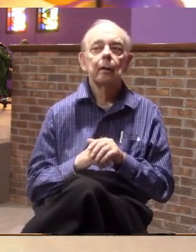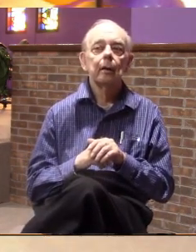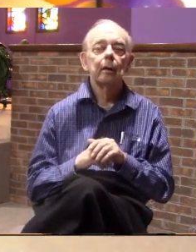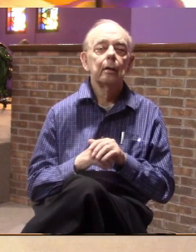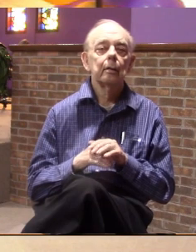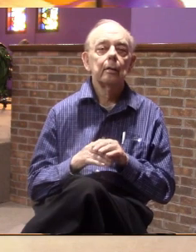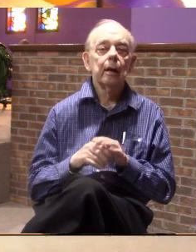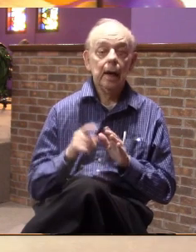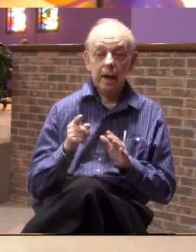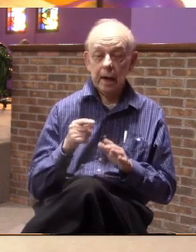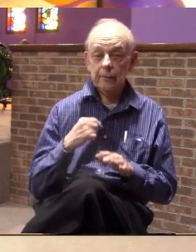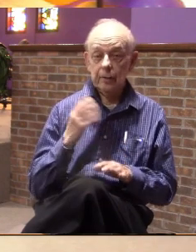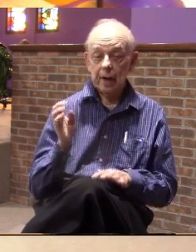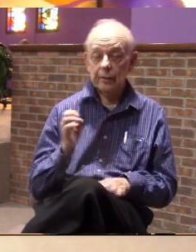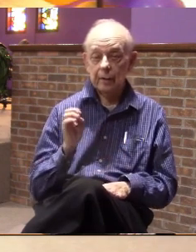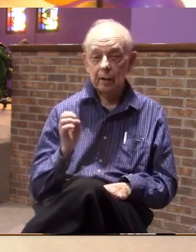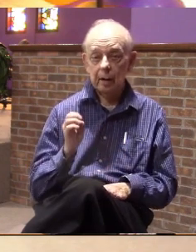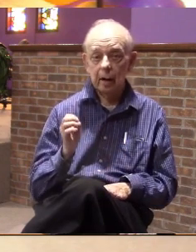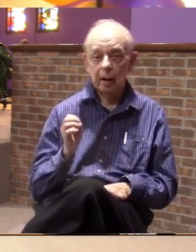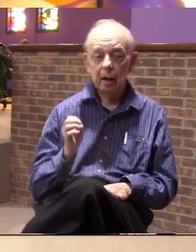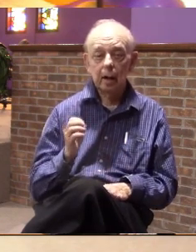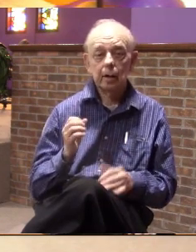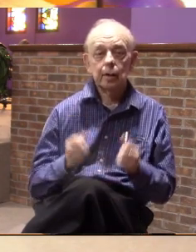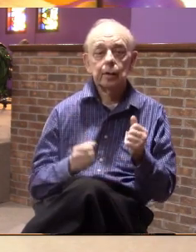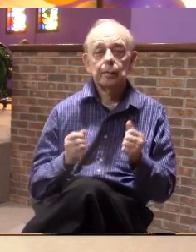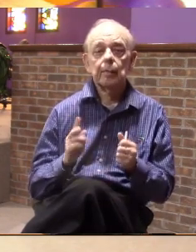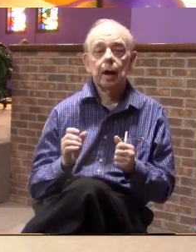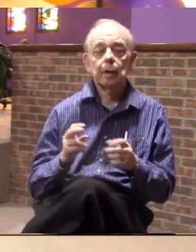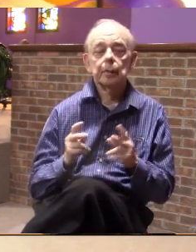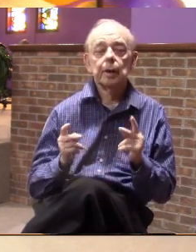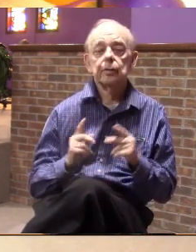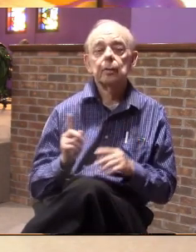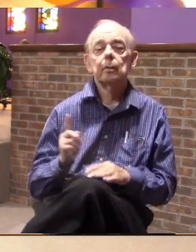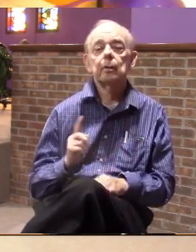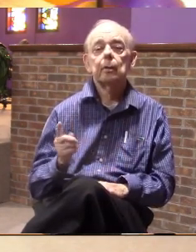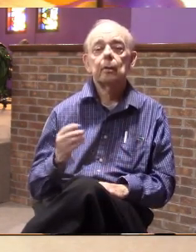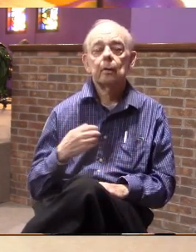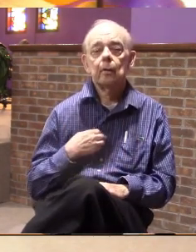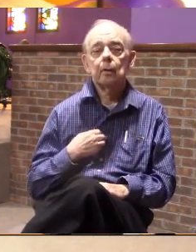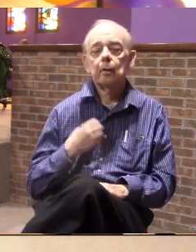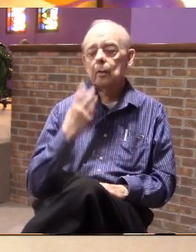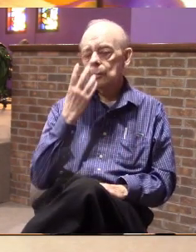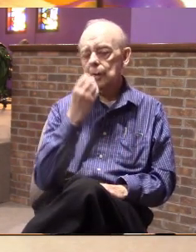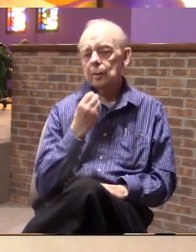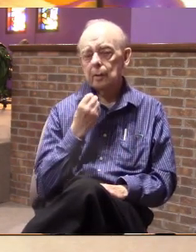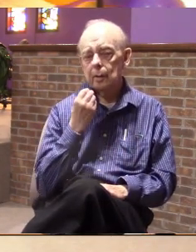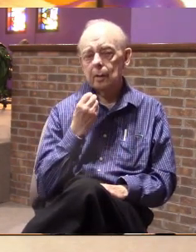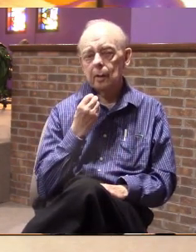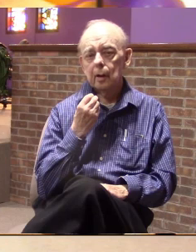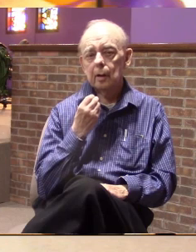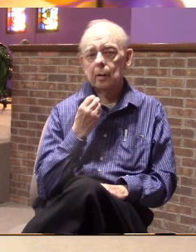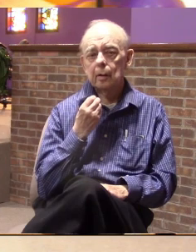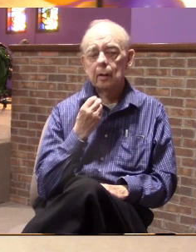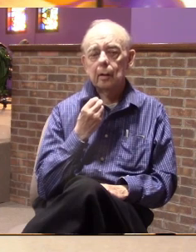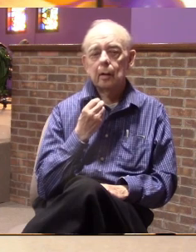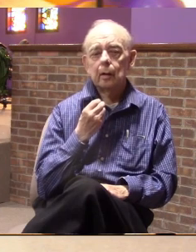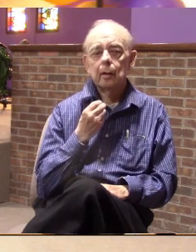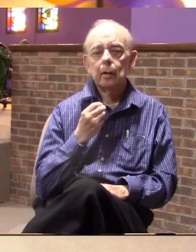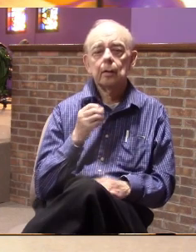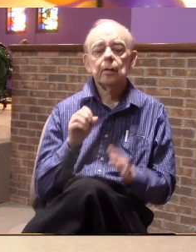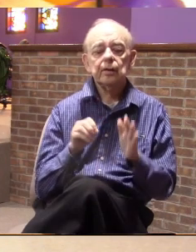Have you ever driven by a place where they had this beautiful stained glass